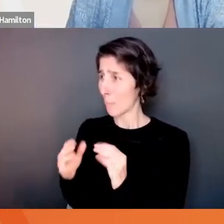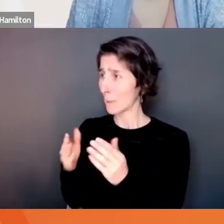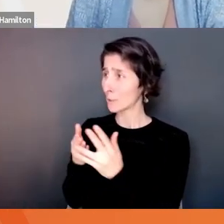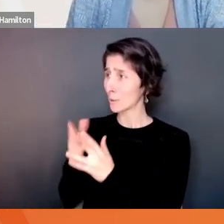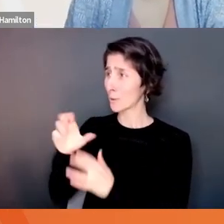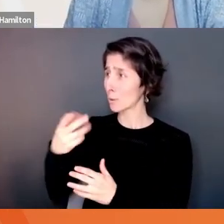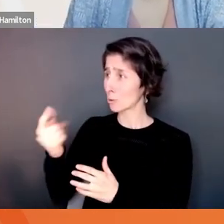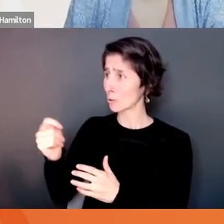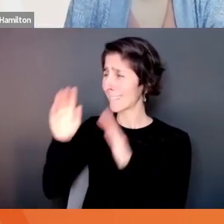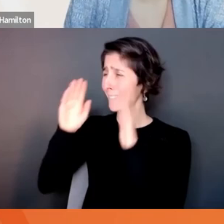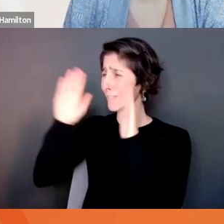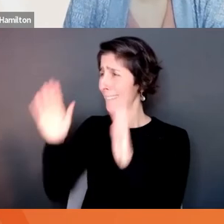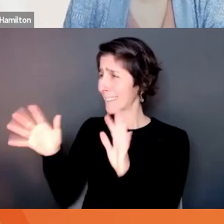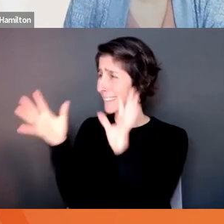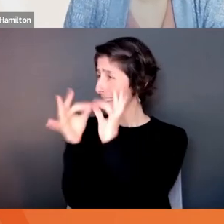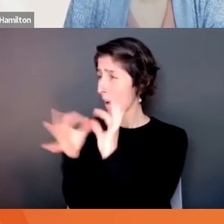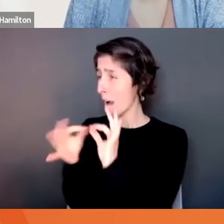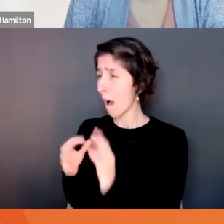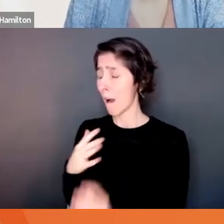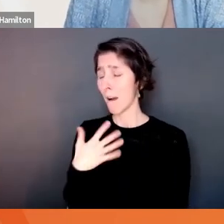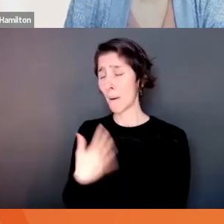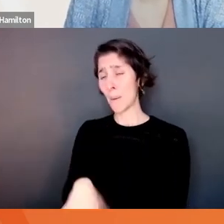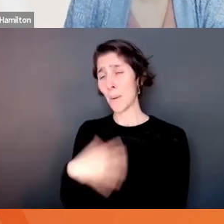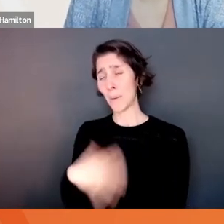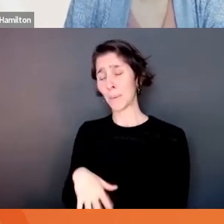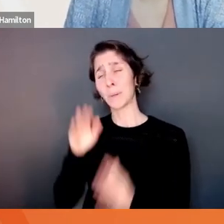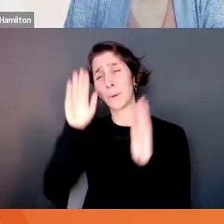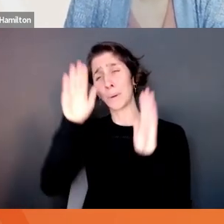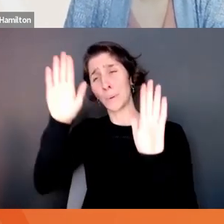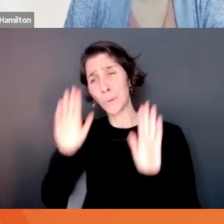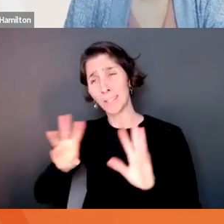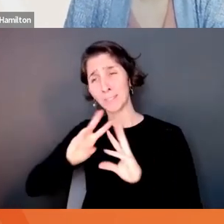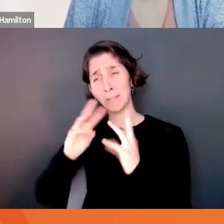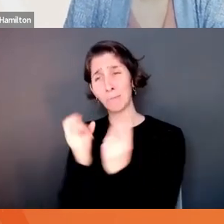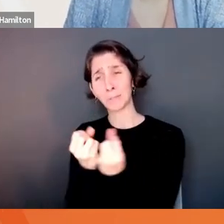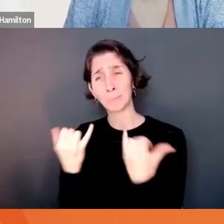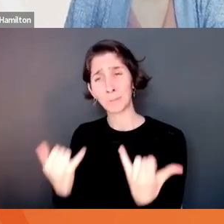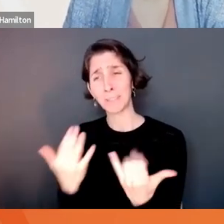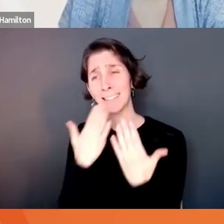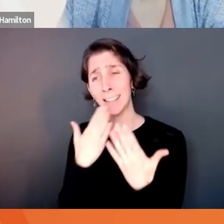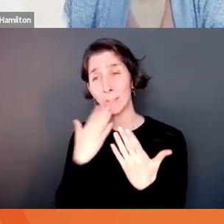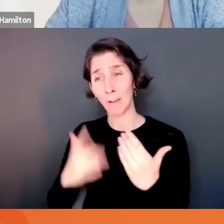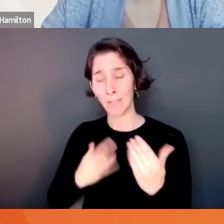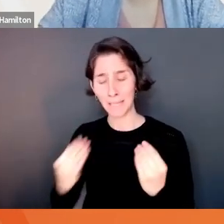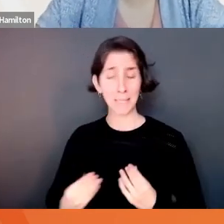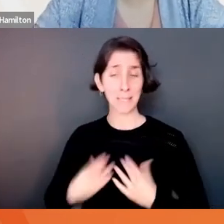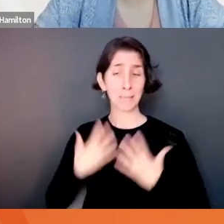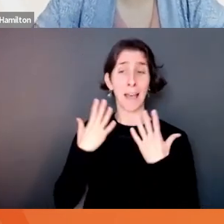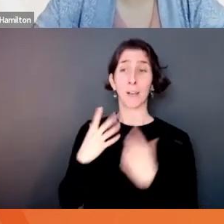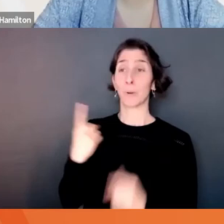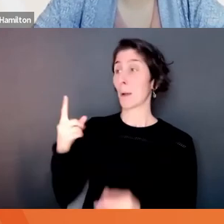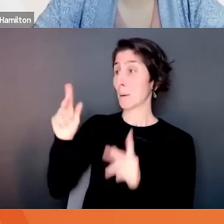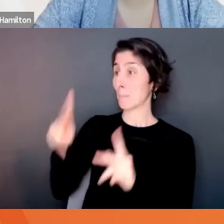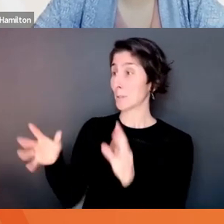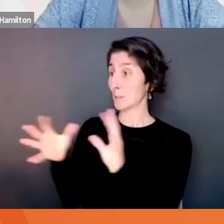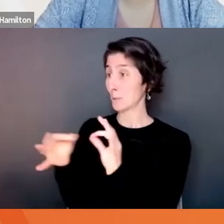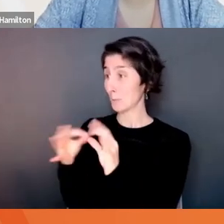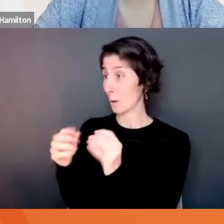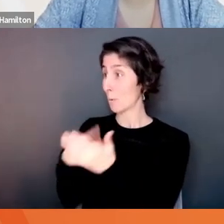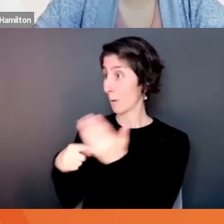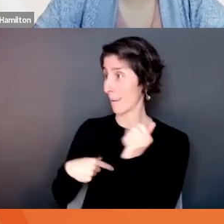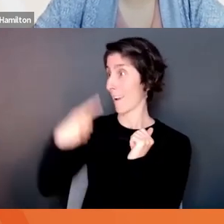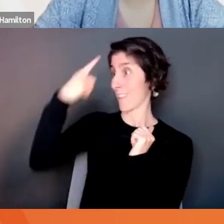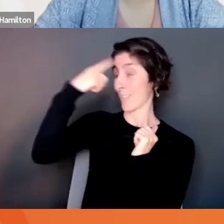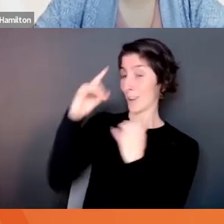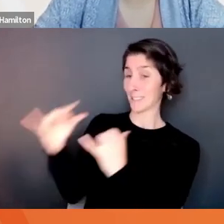fantastic. It was a really great session. I think you've inspired us all. I think somebody even wrote in the chat what I've been thinking. I think I